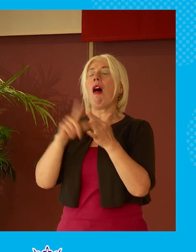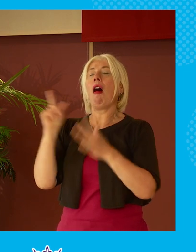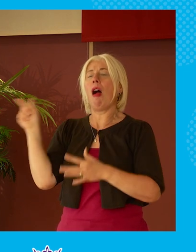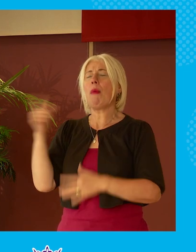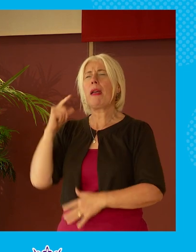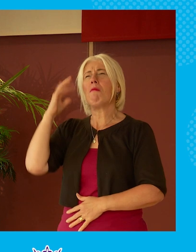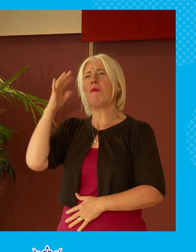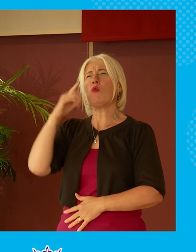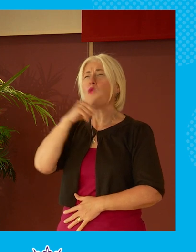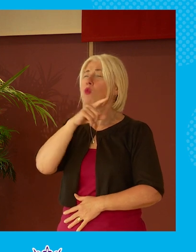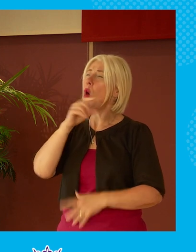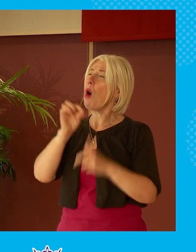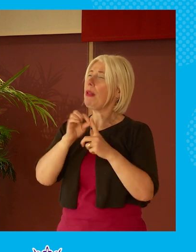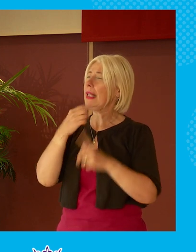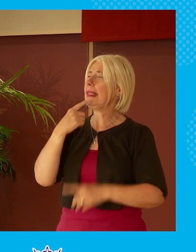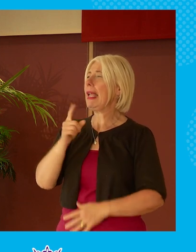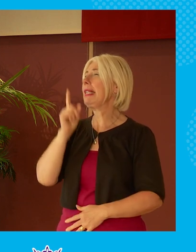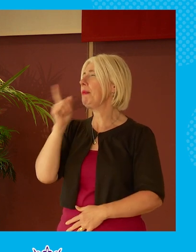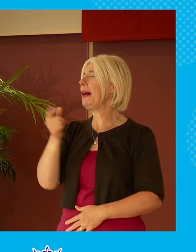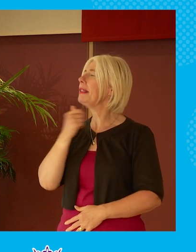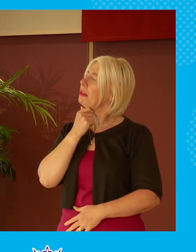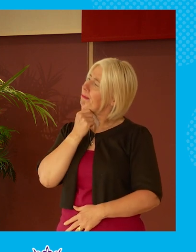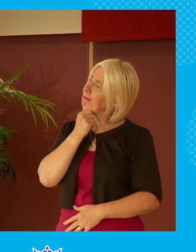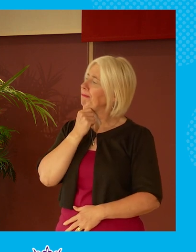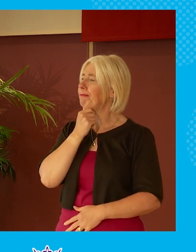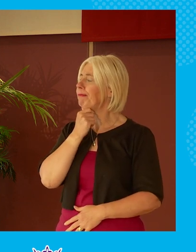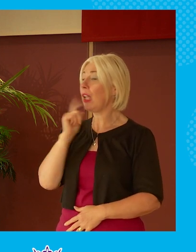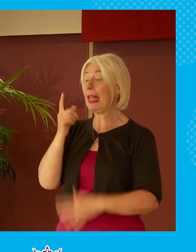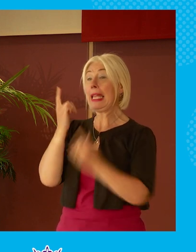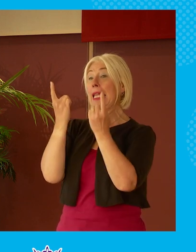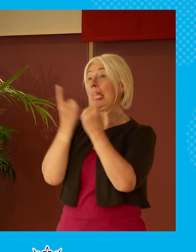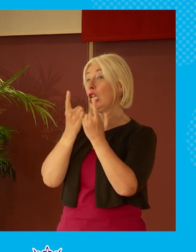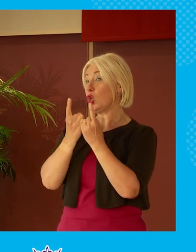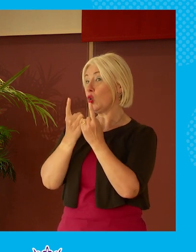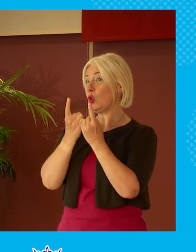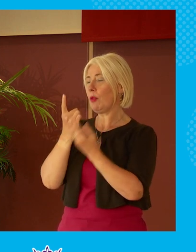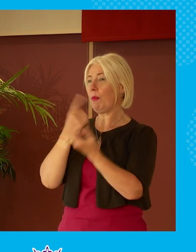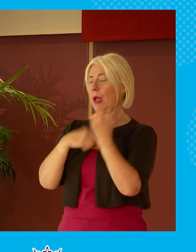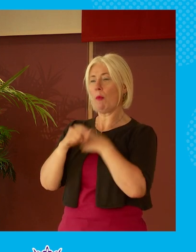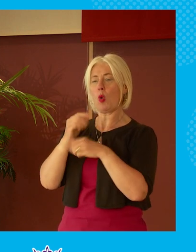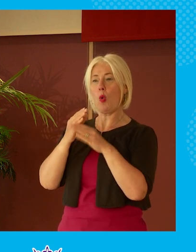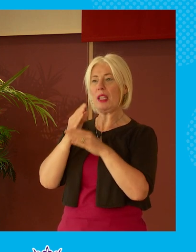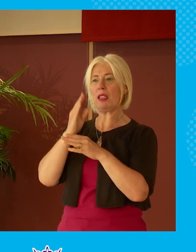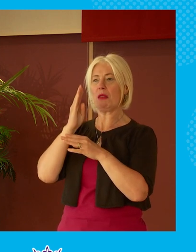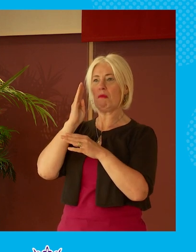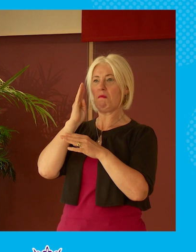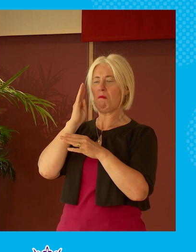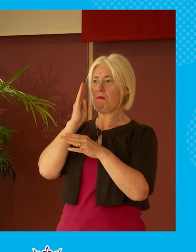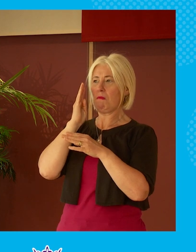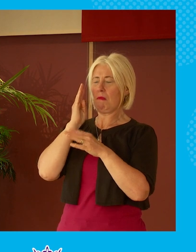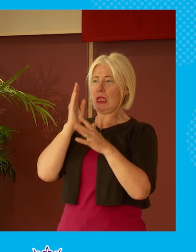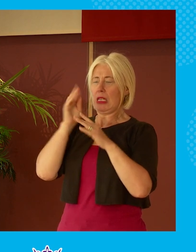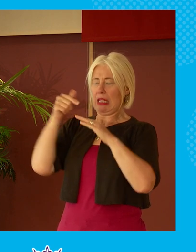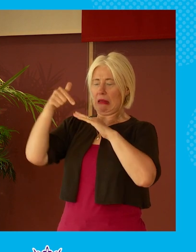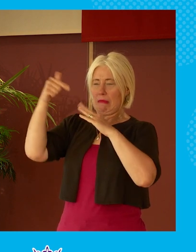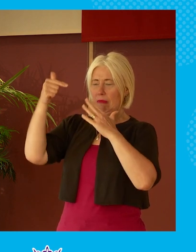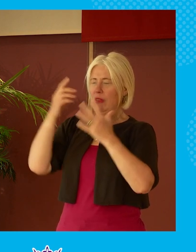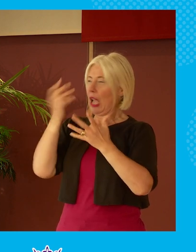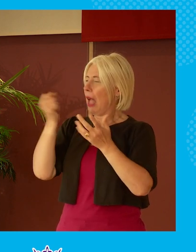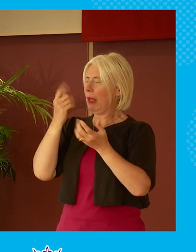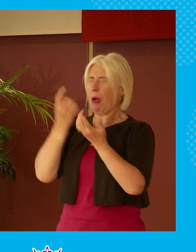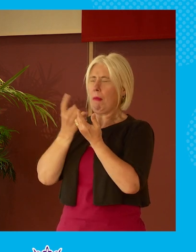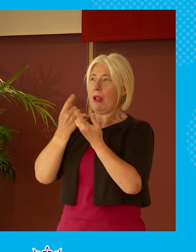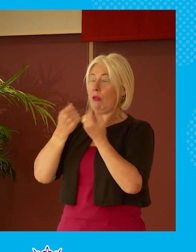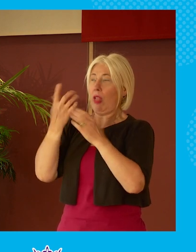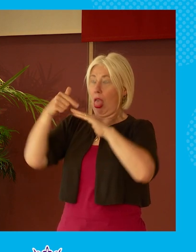peter said but but also that point about um where issues become quite binary and it's quite easy to get entrenched at that point peter was